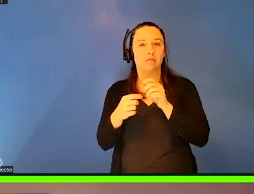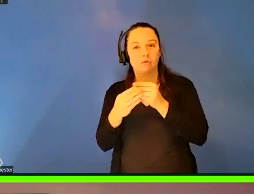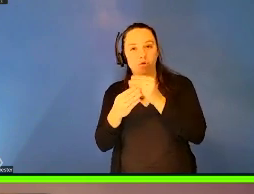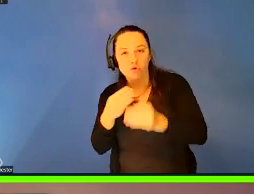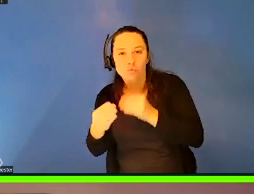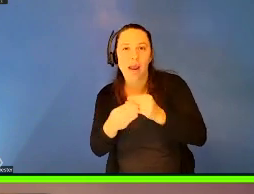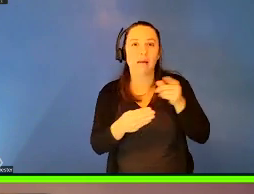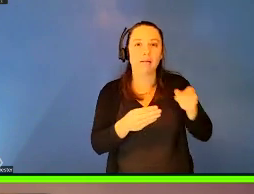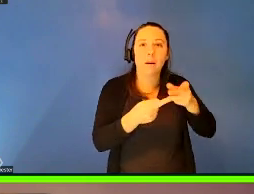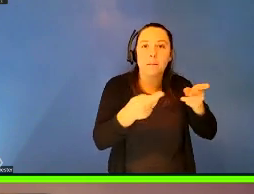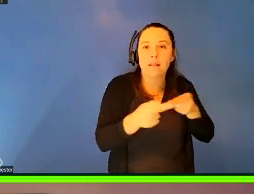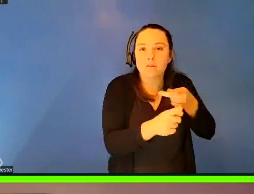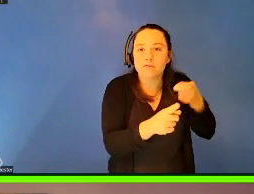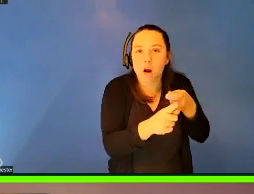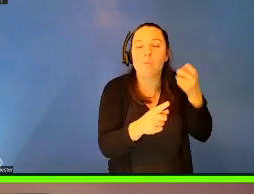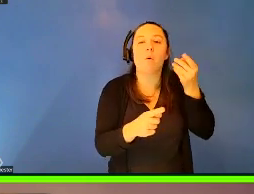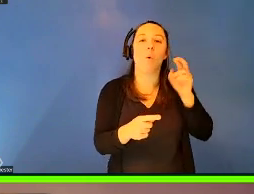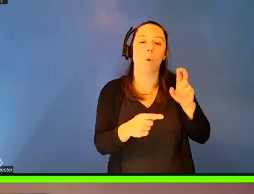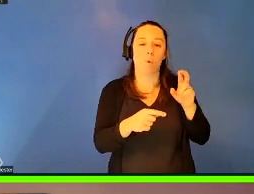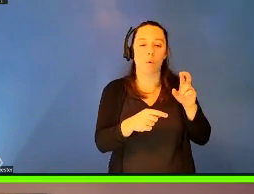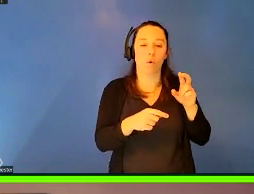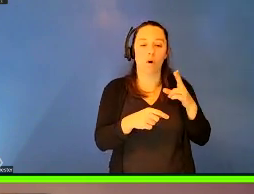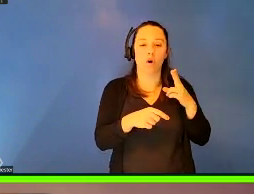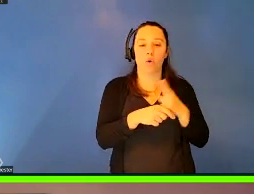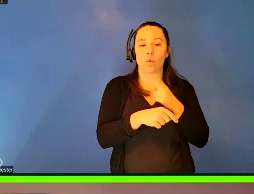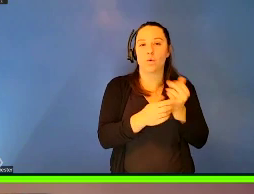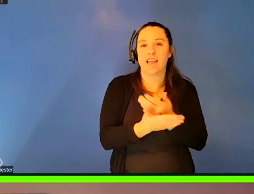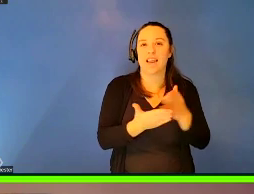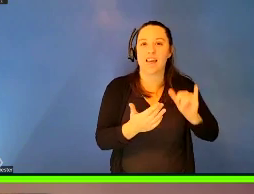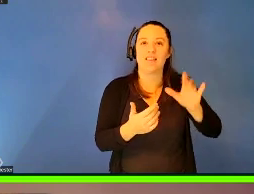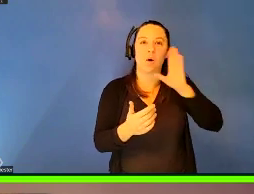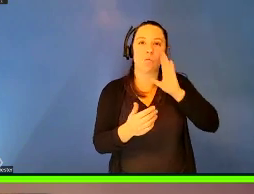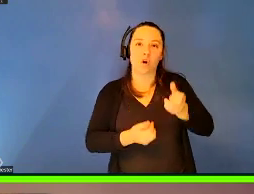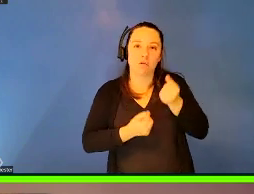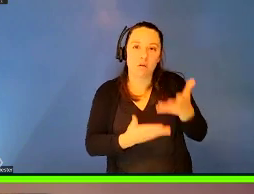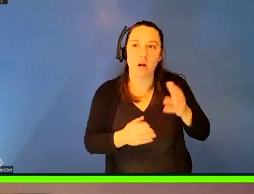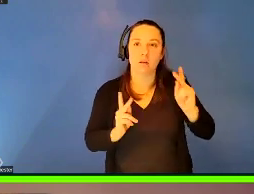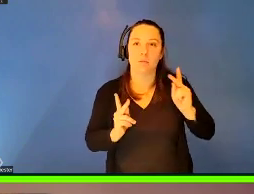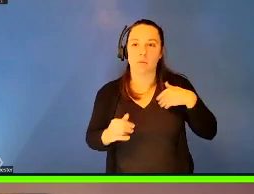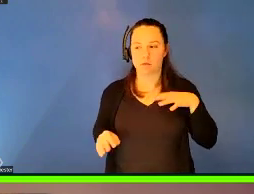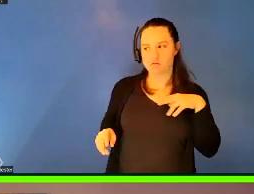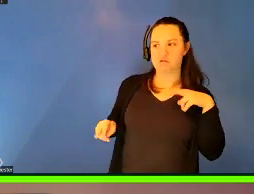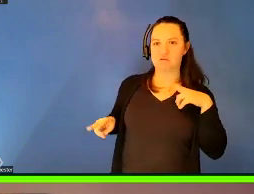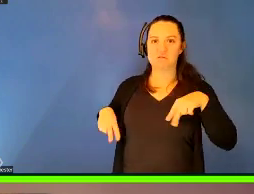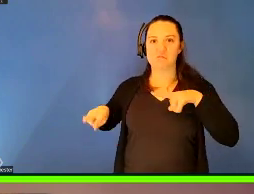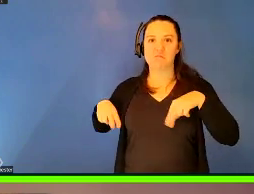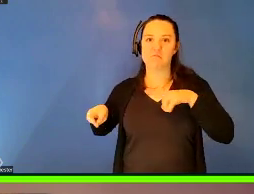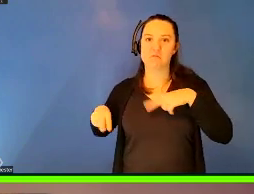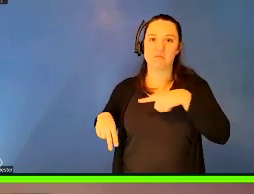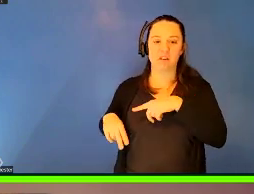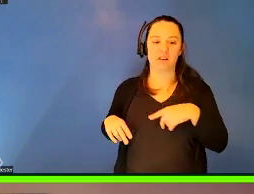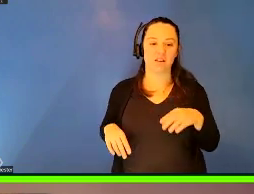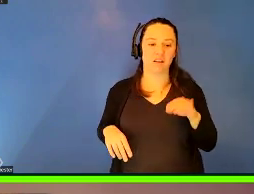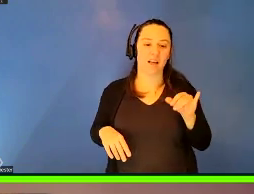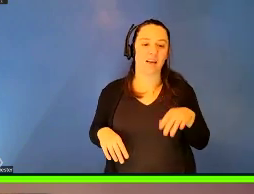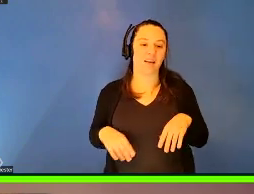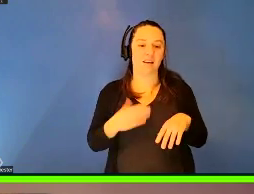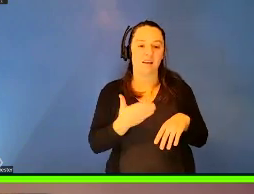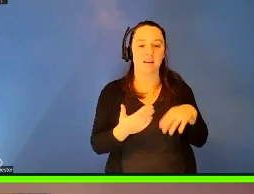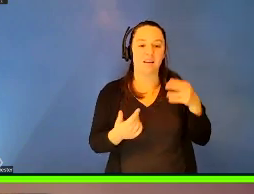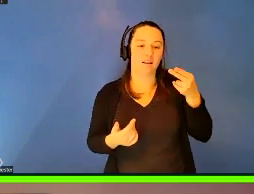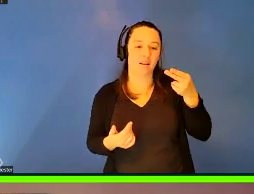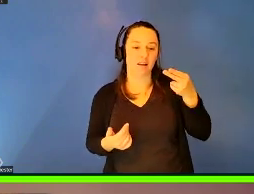or use particularly evocative, um, names like, you know, hemorrhagic fever, for instance, when the fact